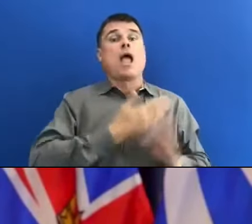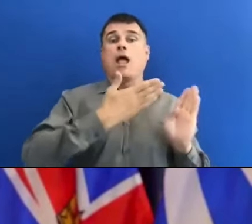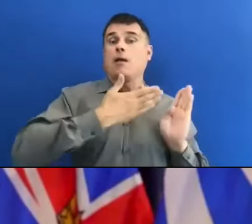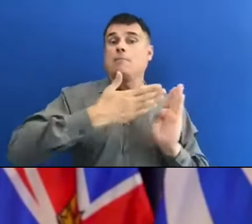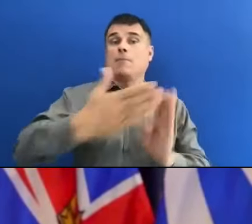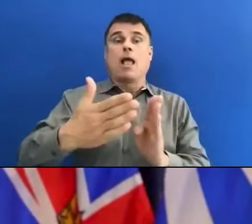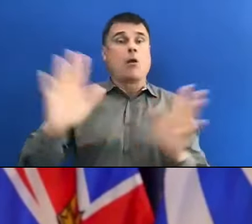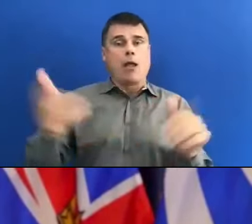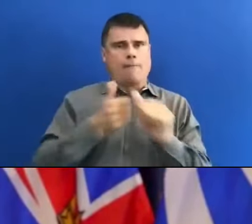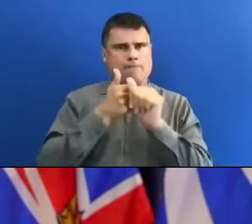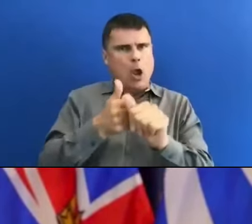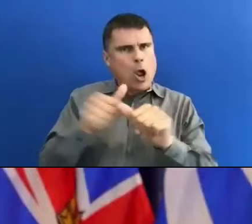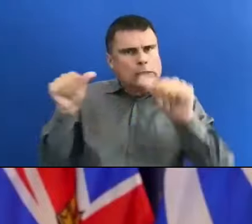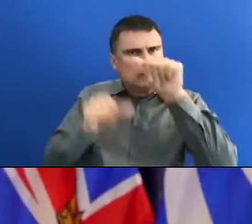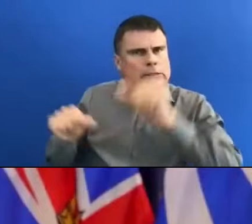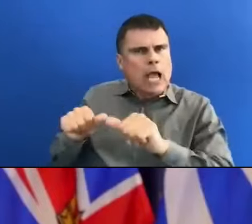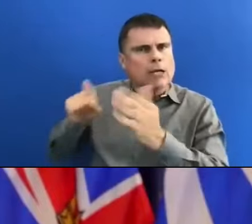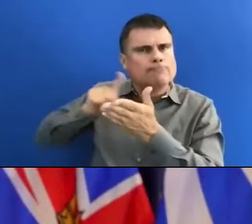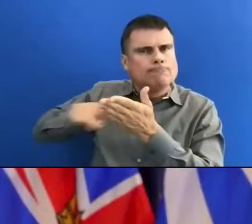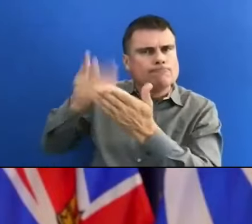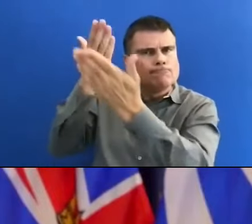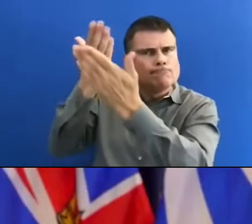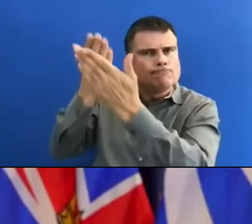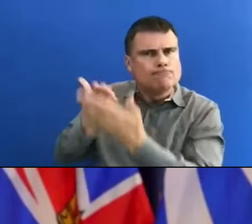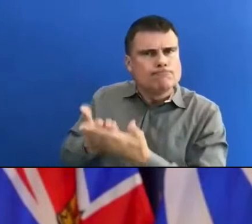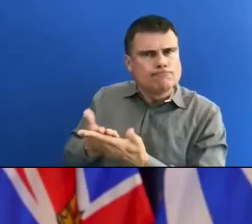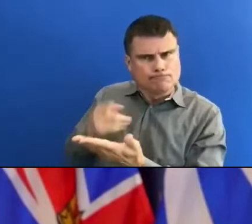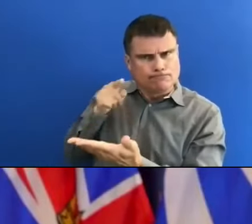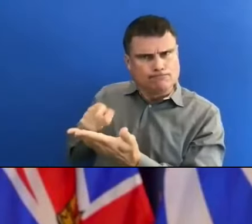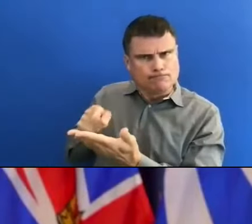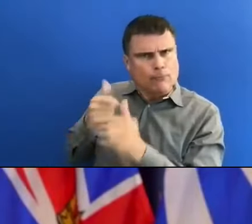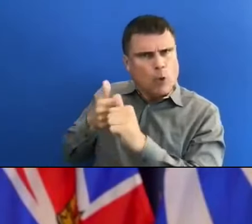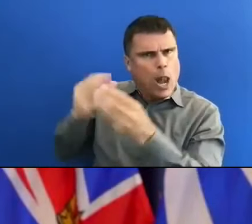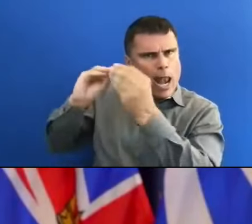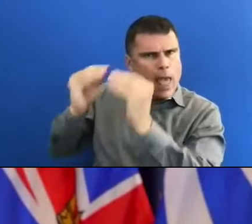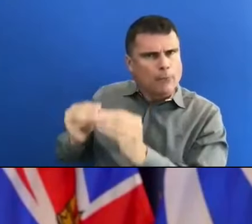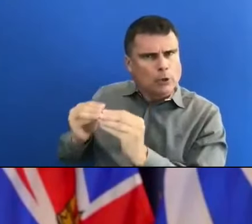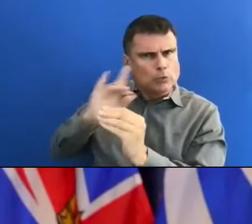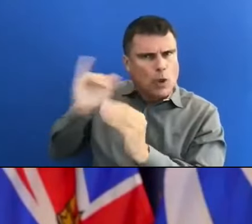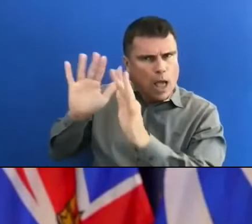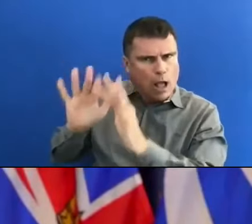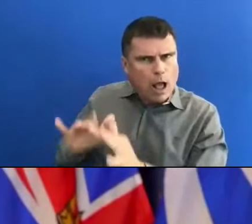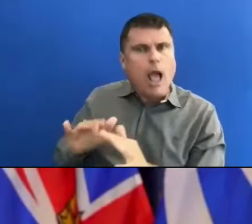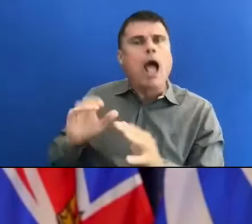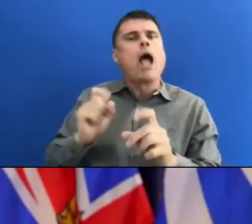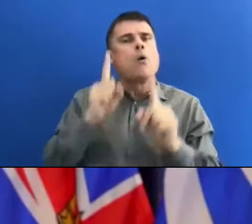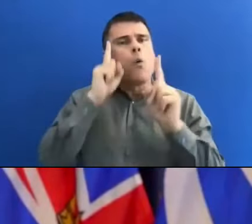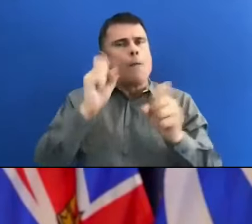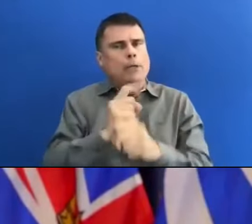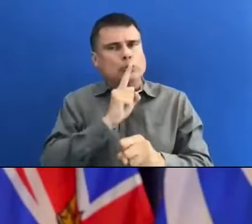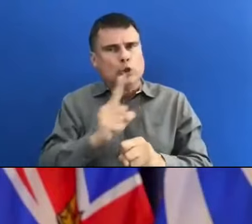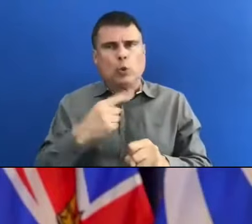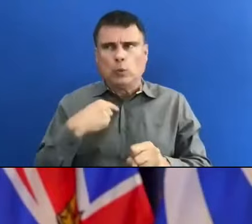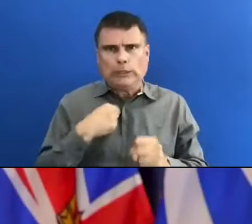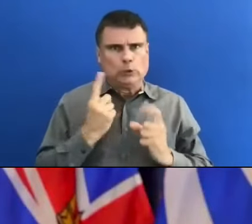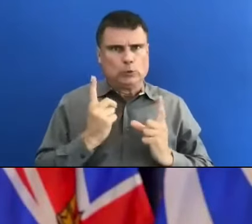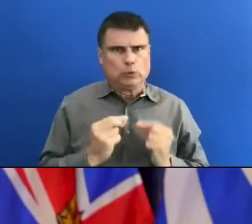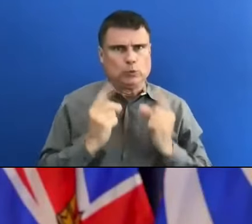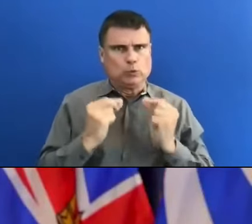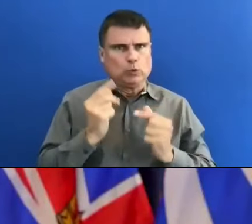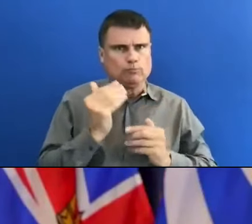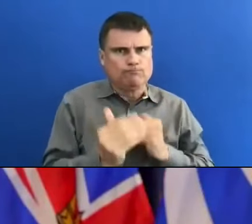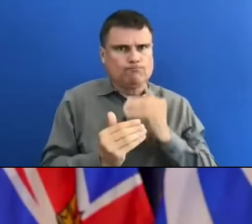and it was focused on making sure that we were laying out a road map for recovery so that all British Columbians could see a path forward for